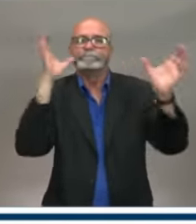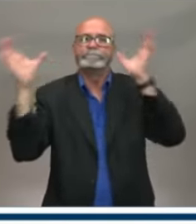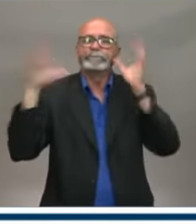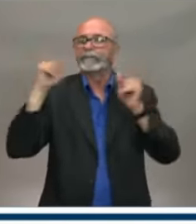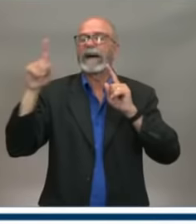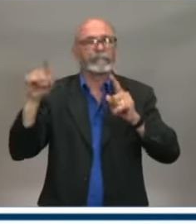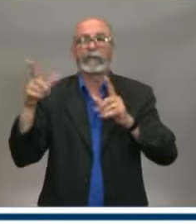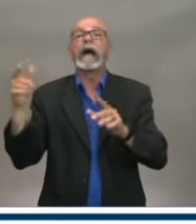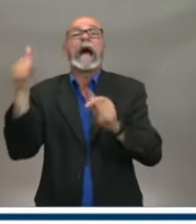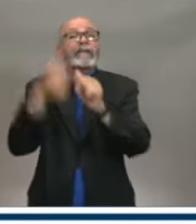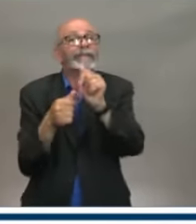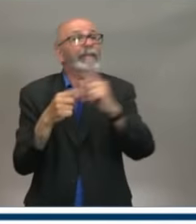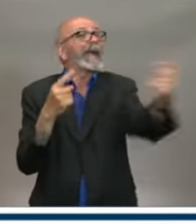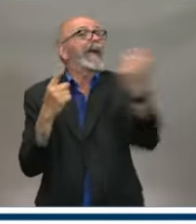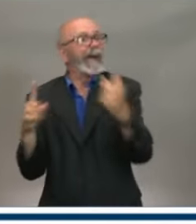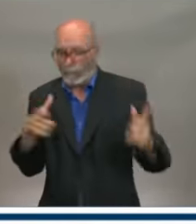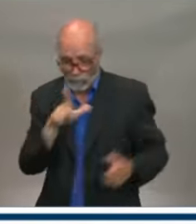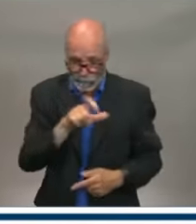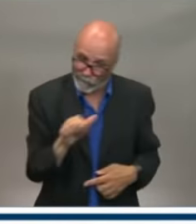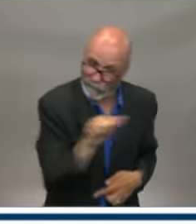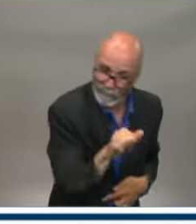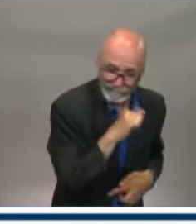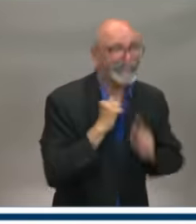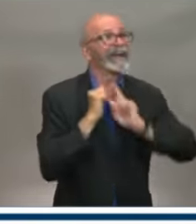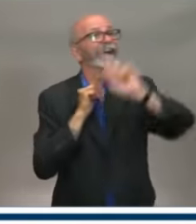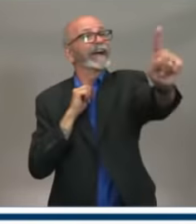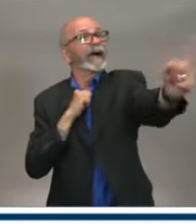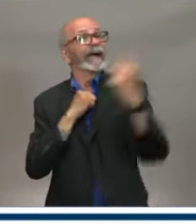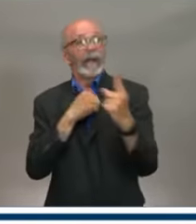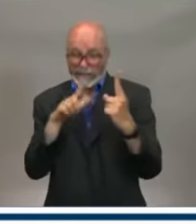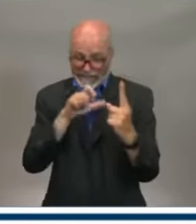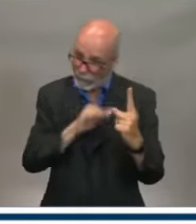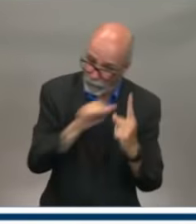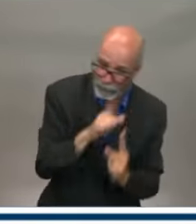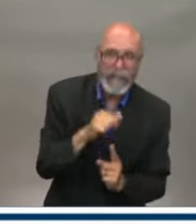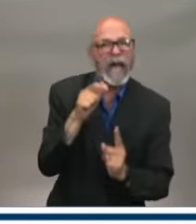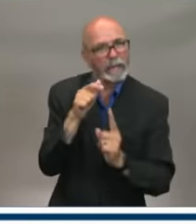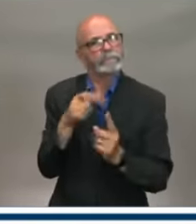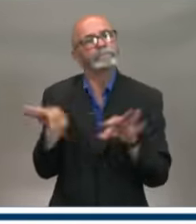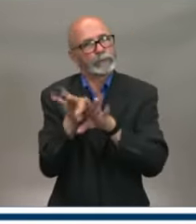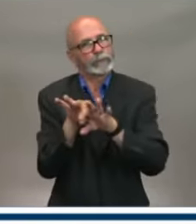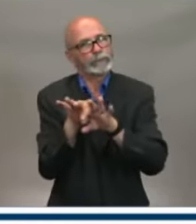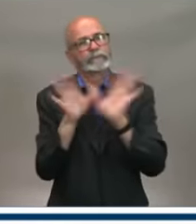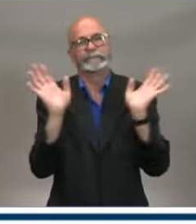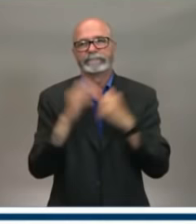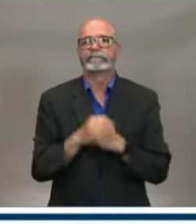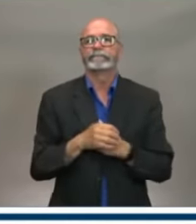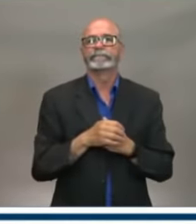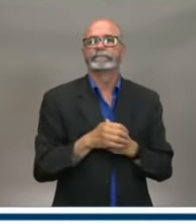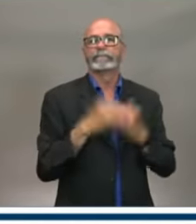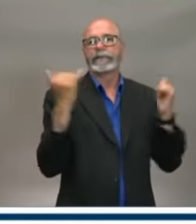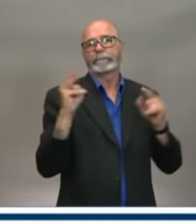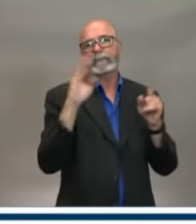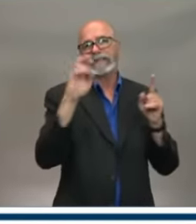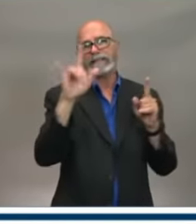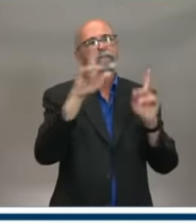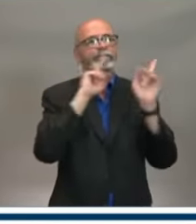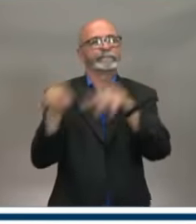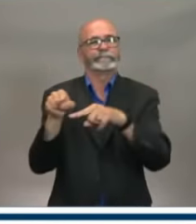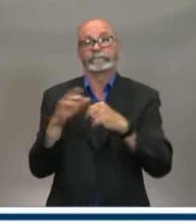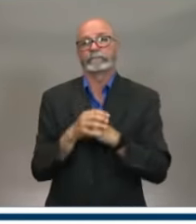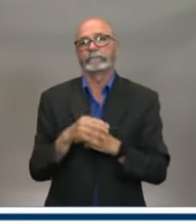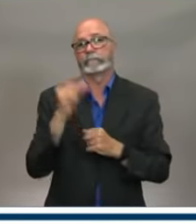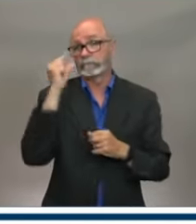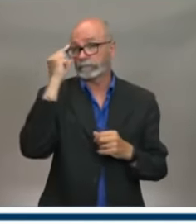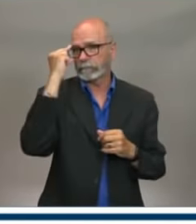detailed opening plans. And to your question, Mike, there's no question, you know, businesses are opening under